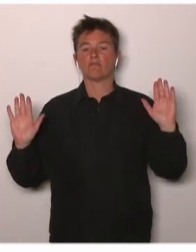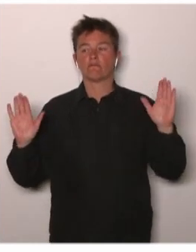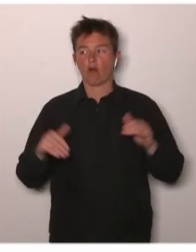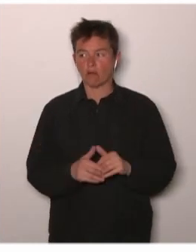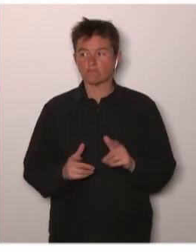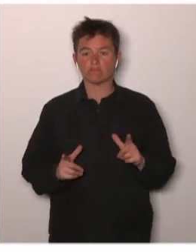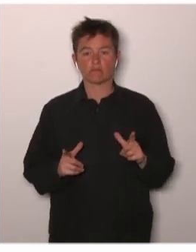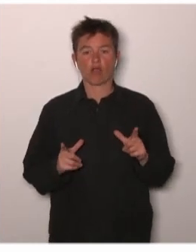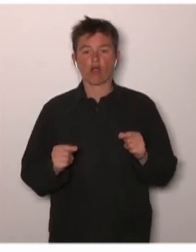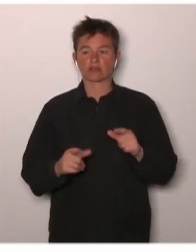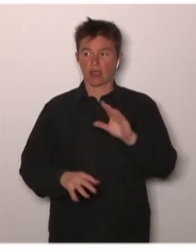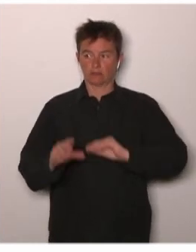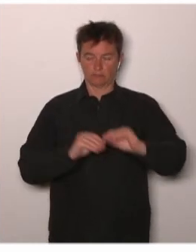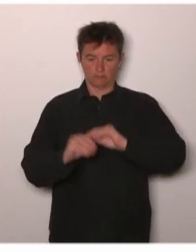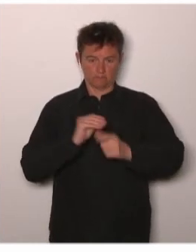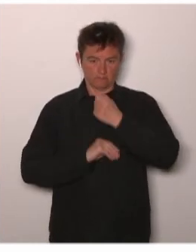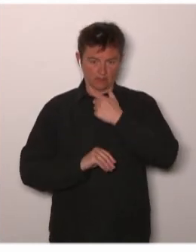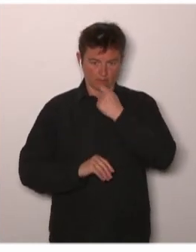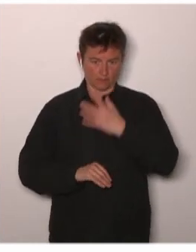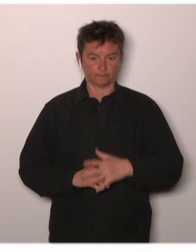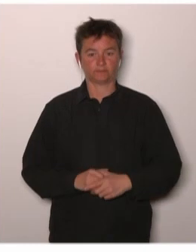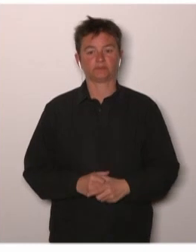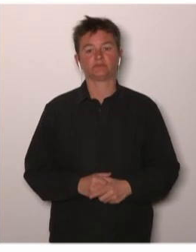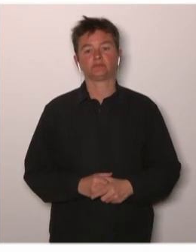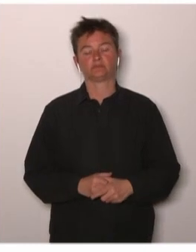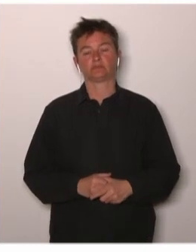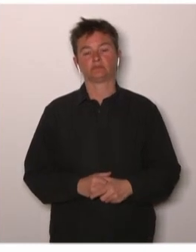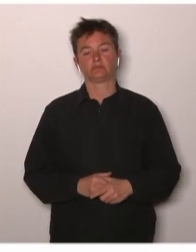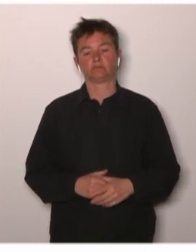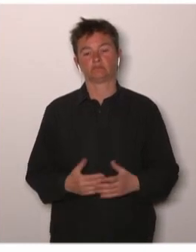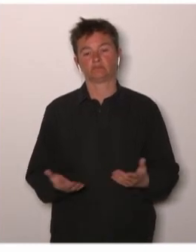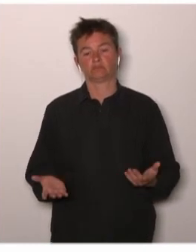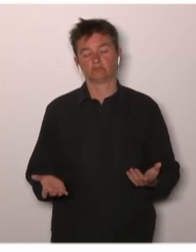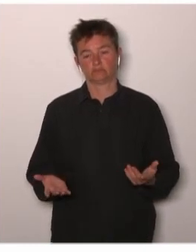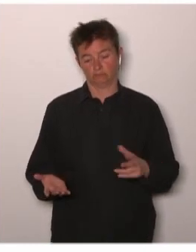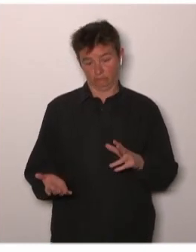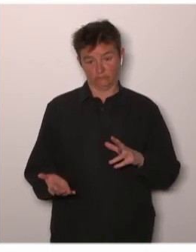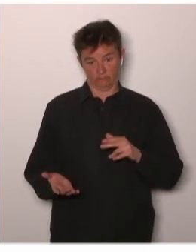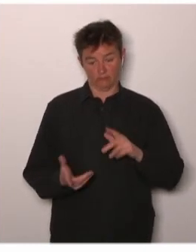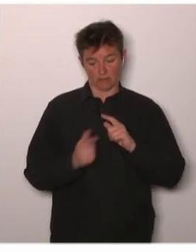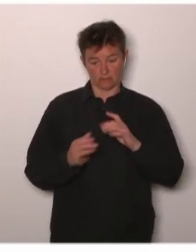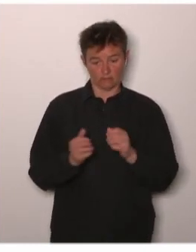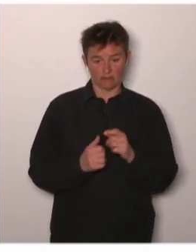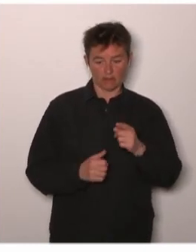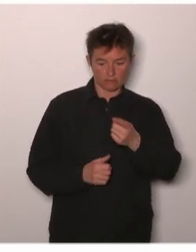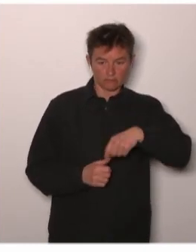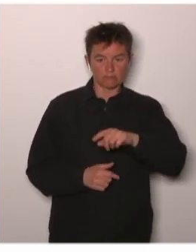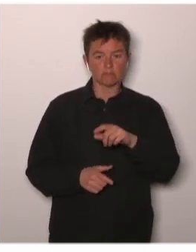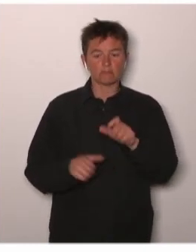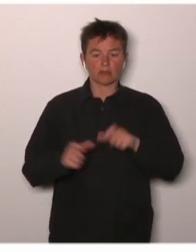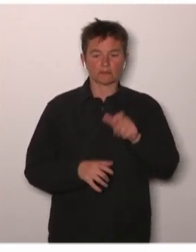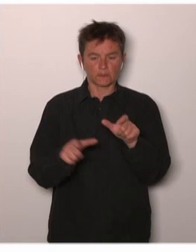the regulator that of course all giving access is very important but what is next and again